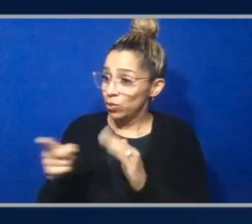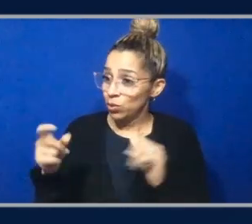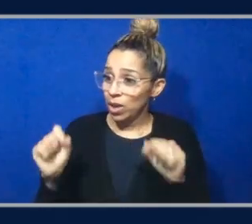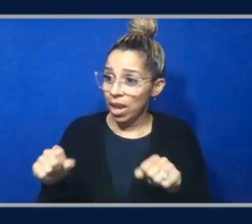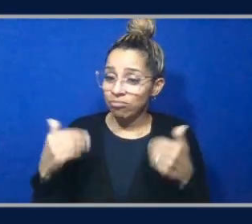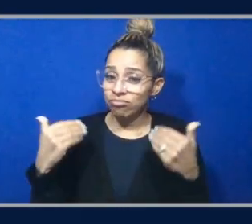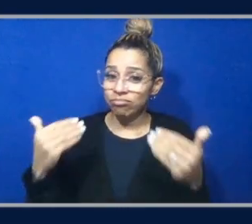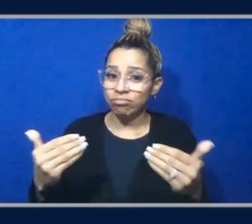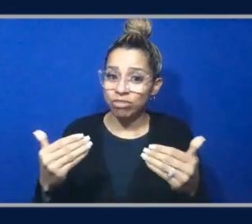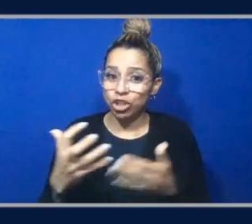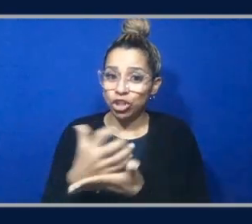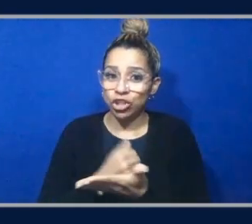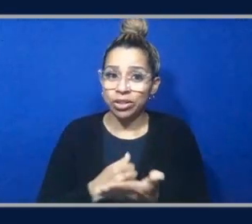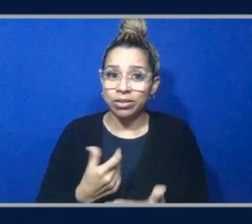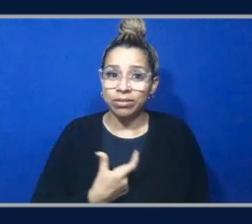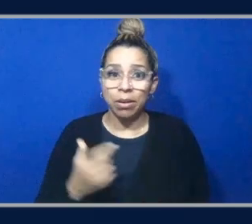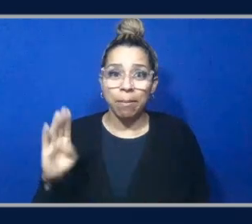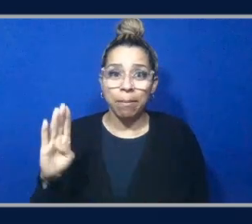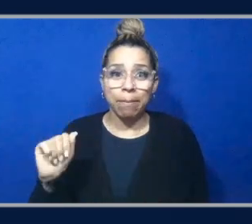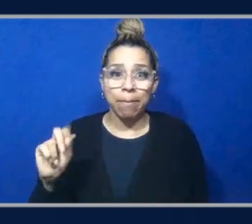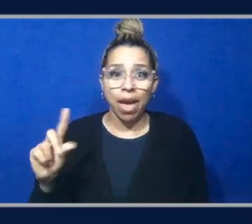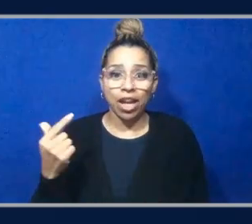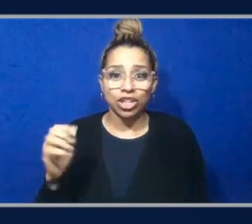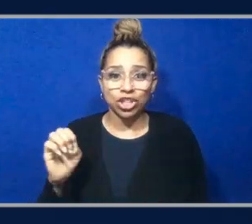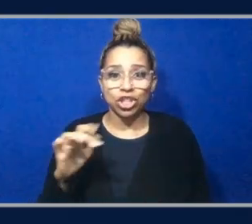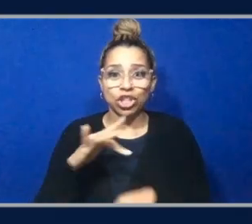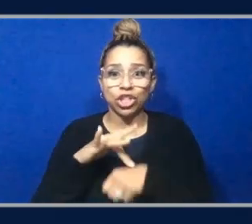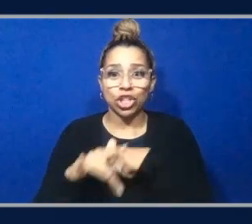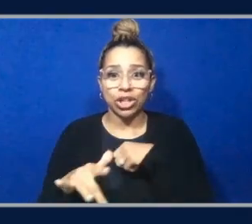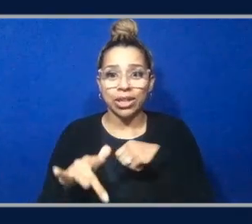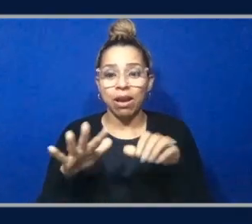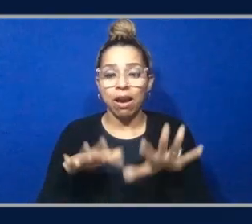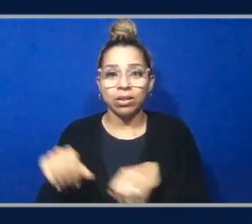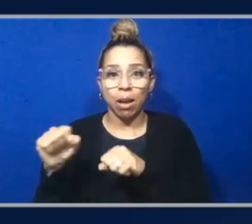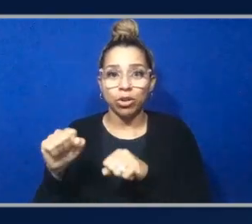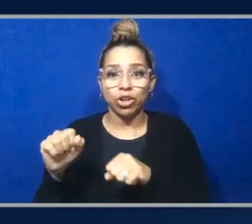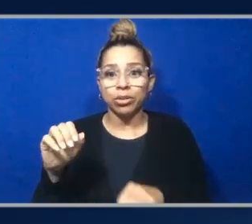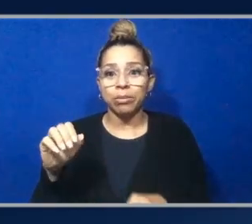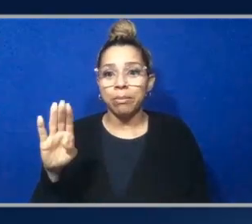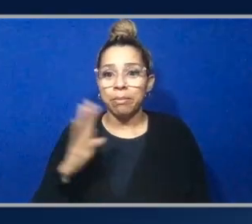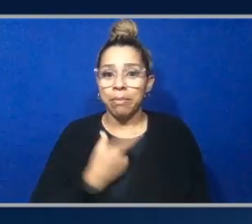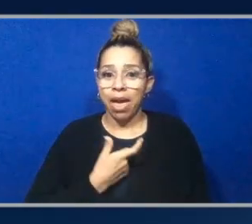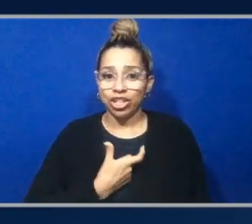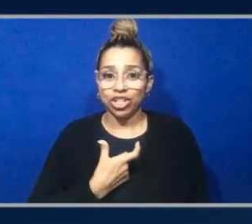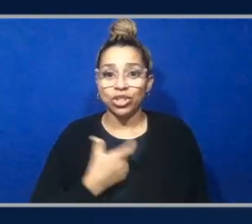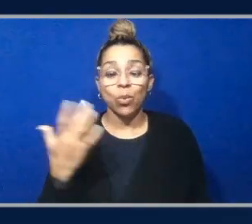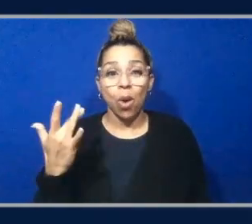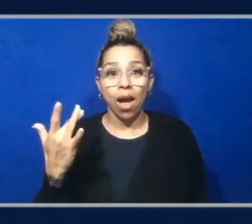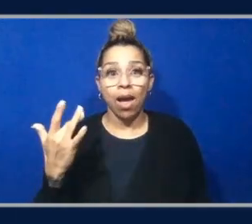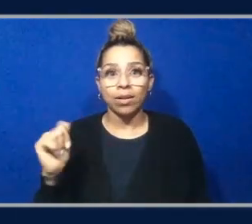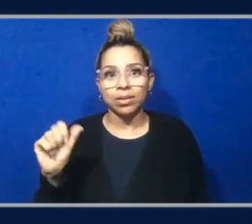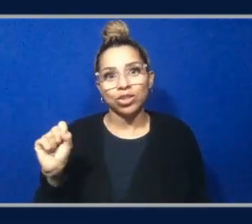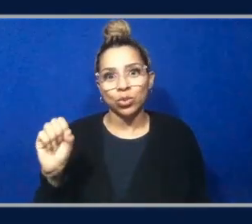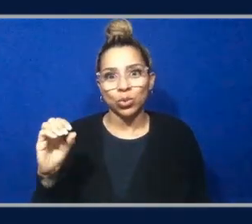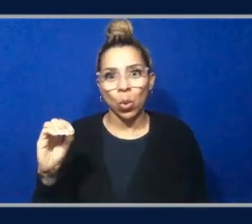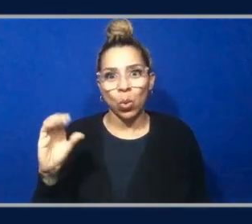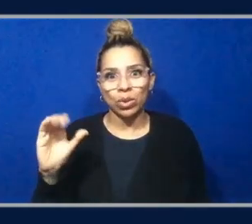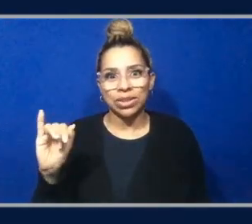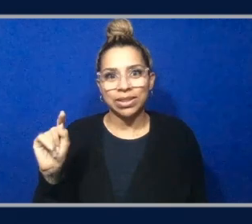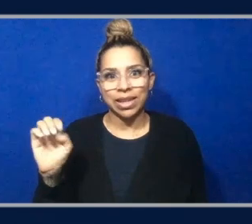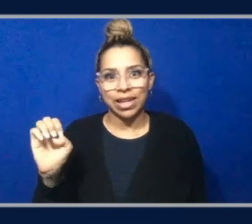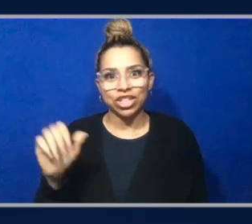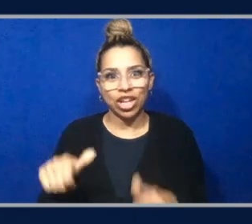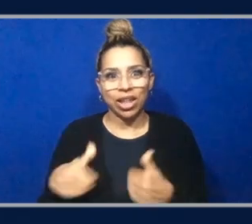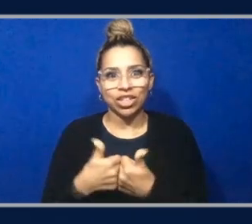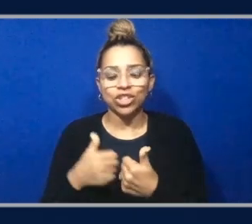That's right. then this. 50% off. Because the associate challenge. Yes. Because the associate challenge. So definitely get it done by the mid